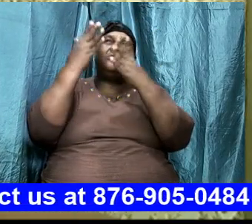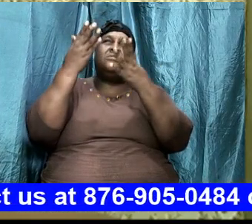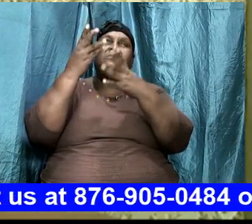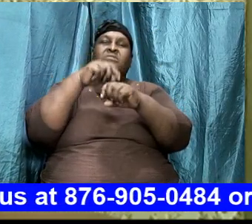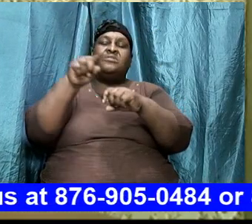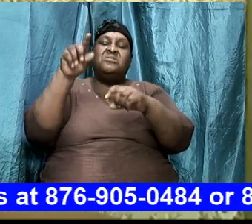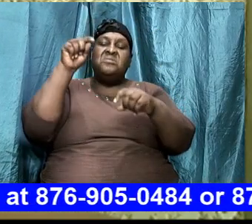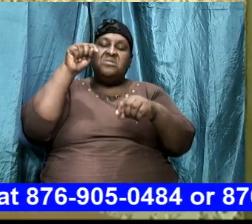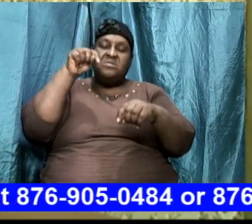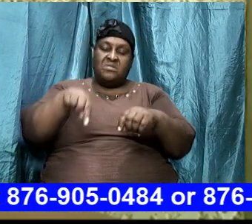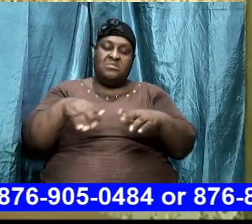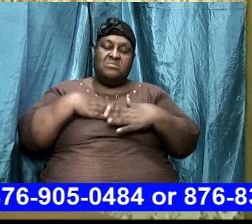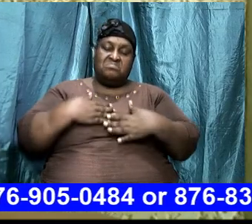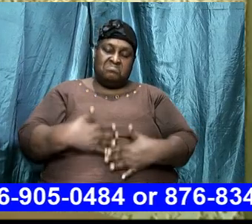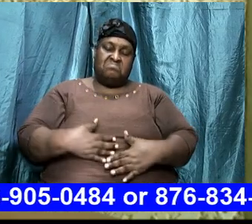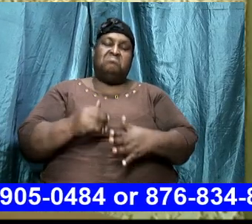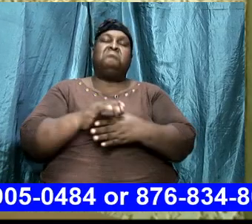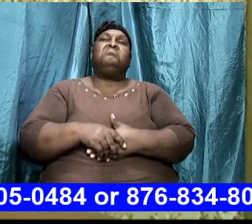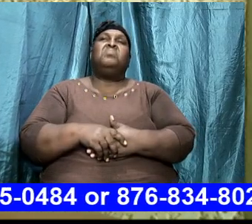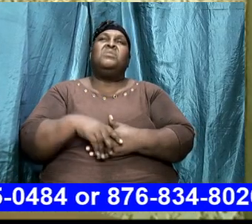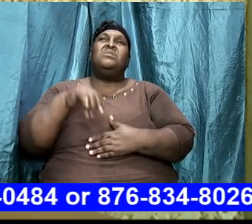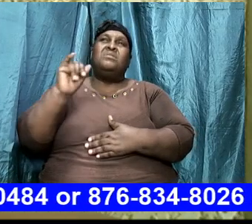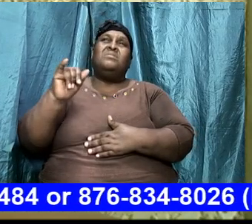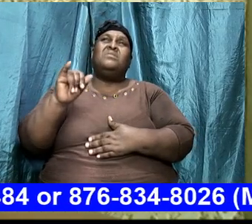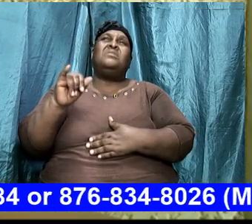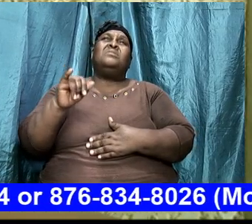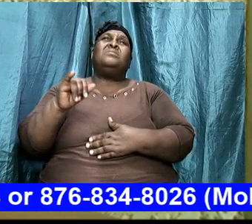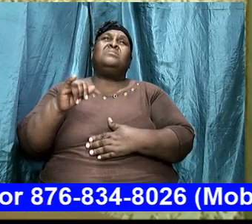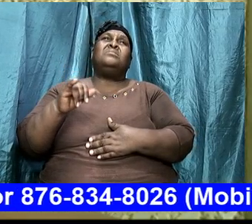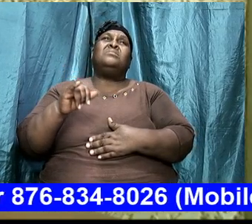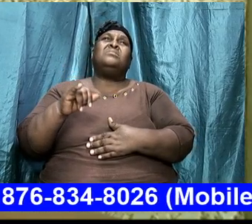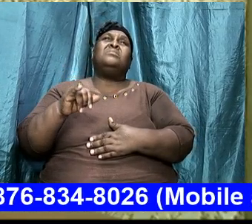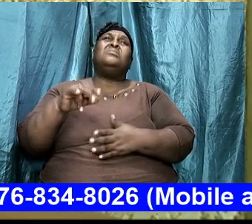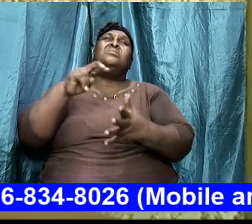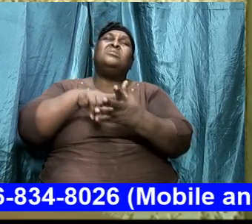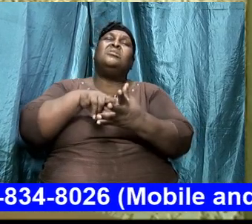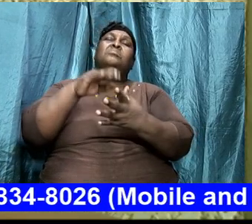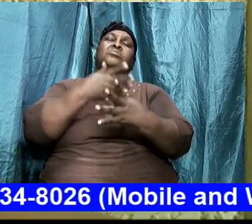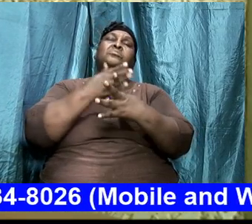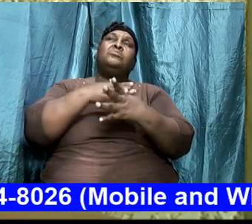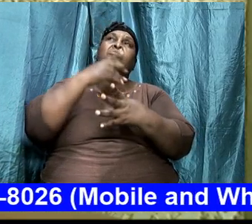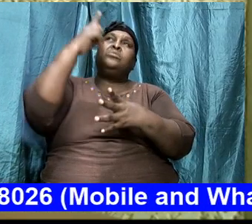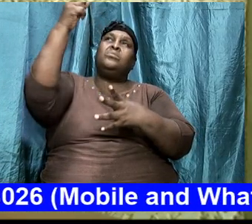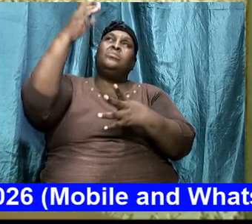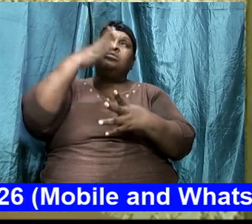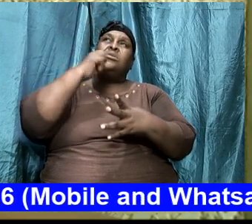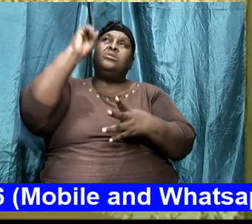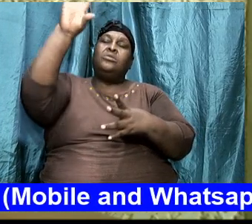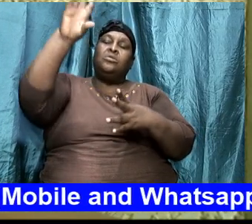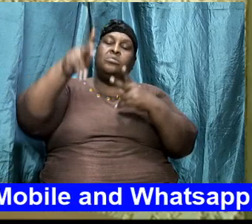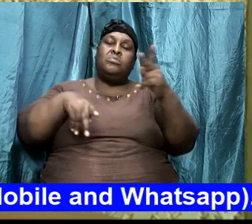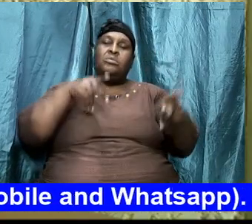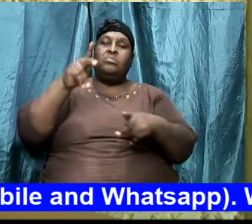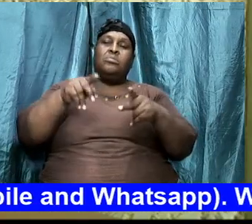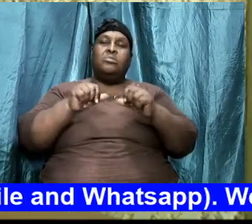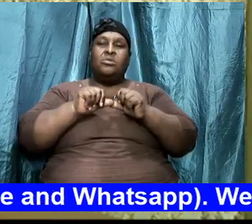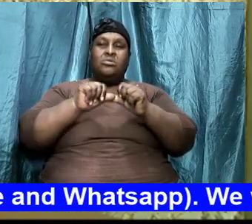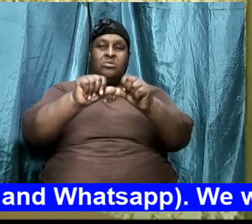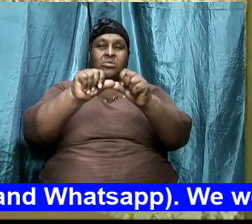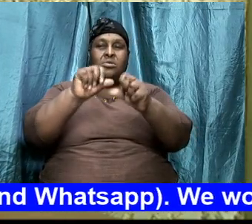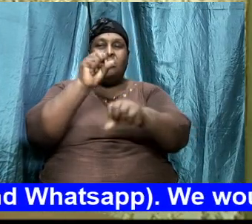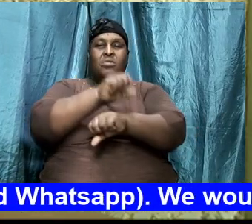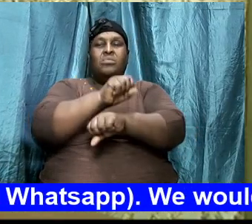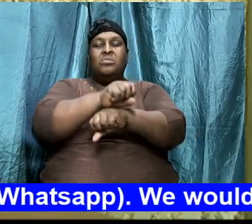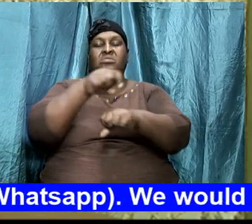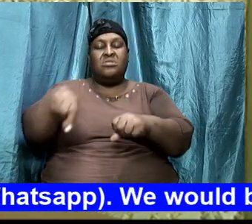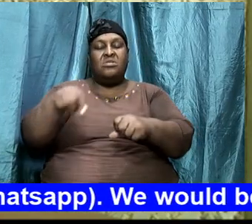vessel Lord Jesus that stood between you and your people we ask God that you continue to work on